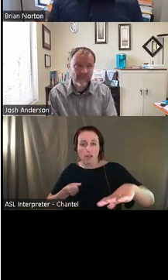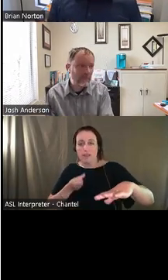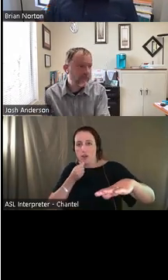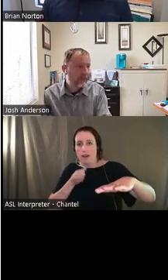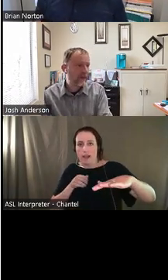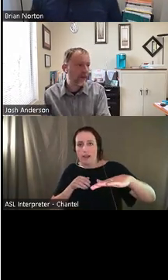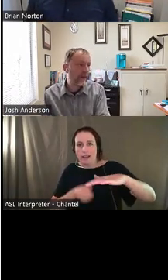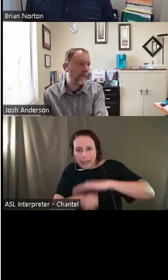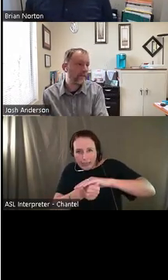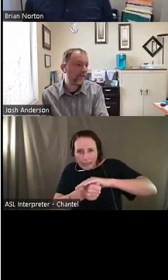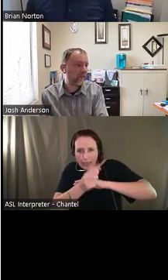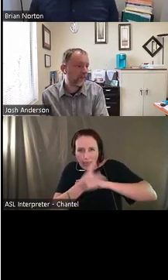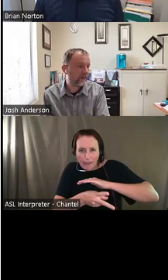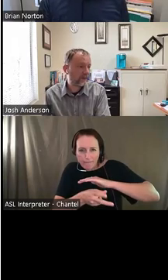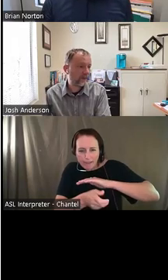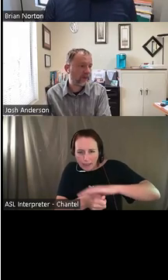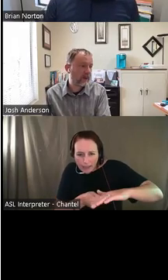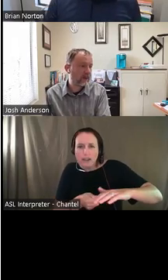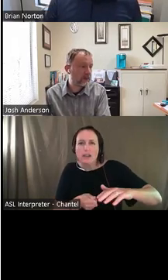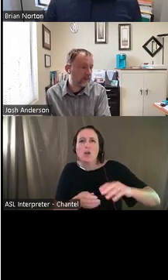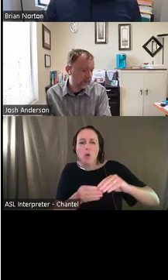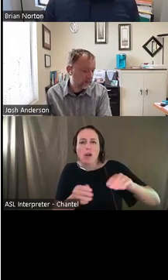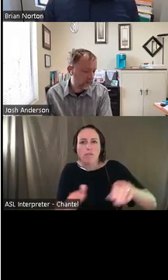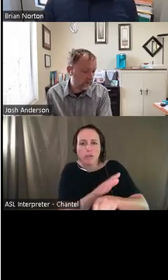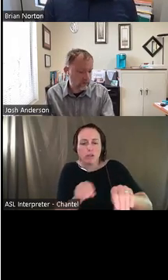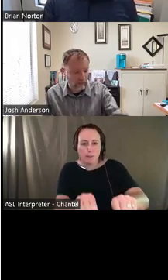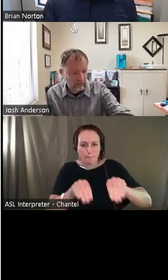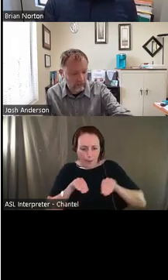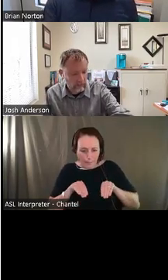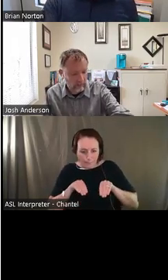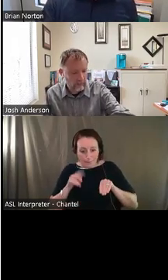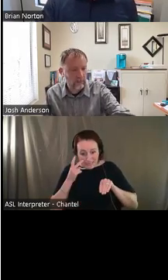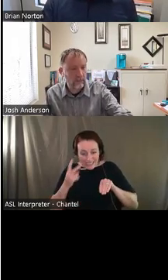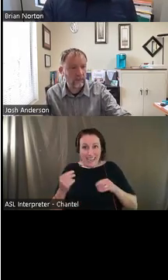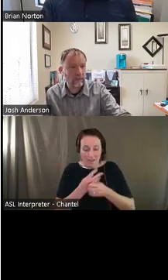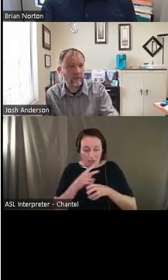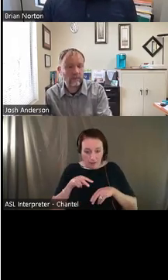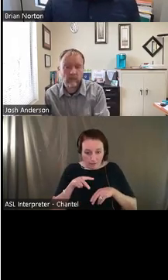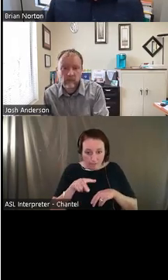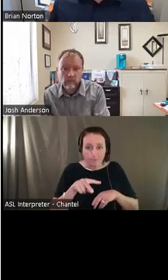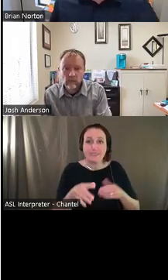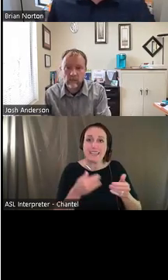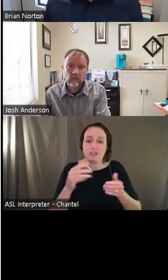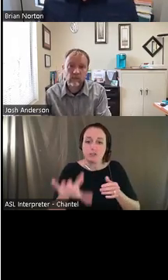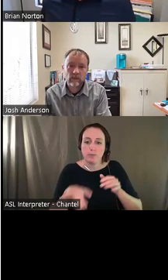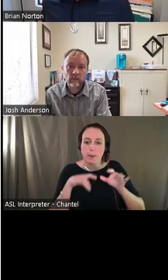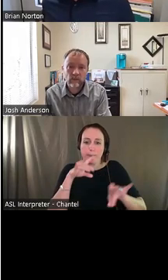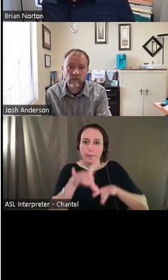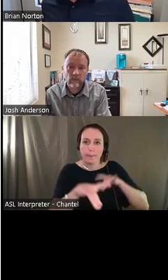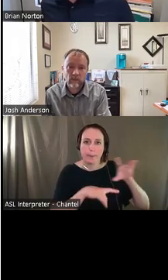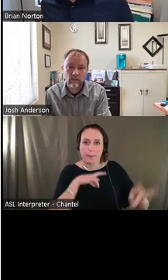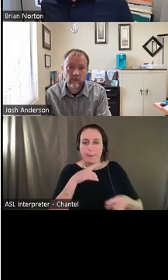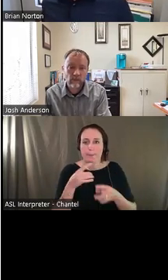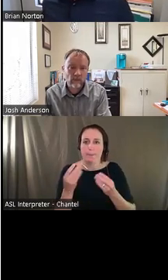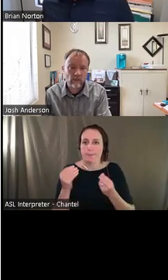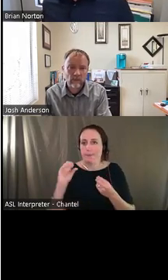something fully out gives people a little bit easier, um, a way to be able to grab onto things, um, to grasp something. And